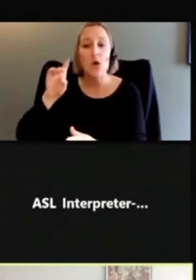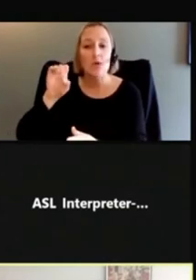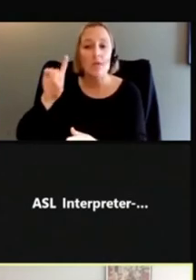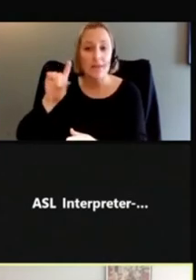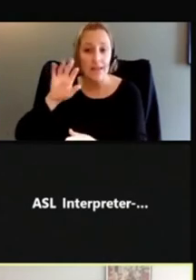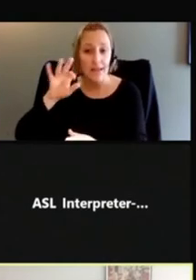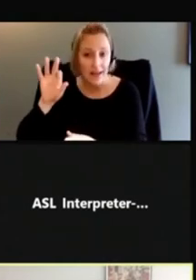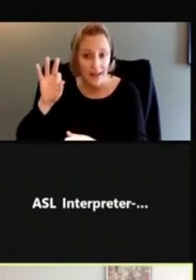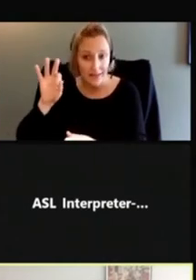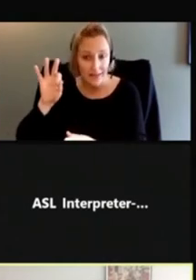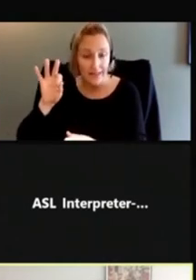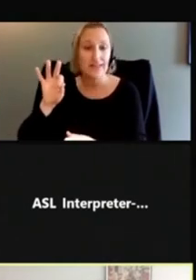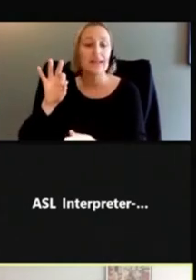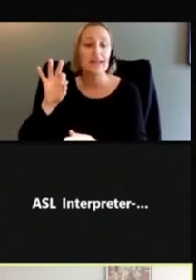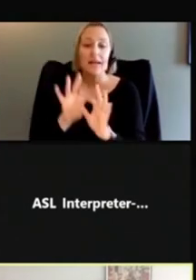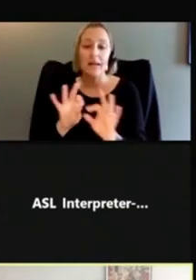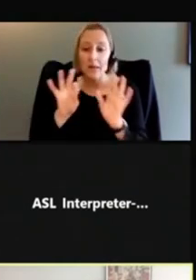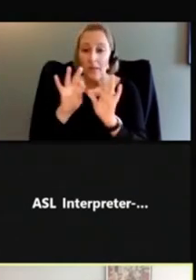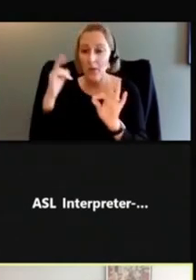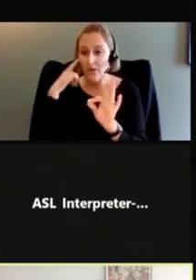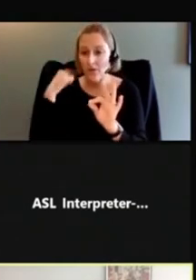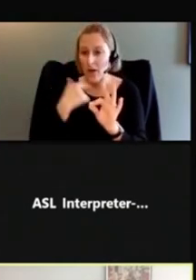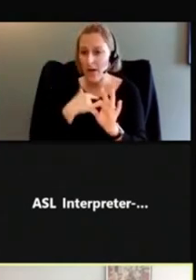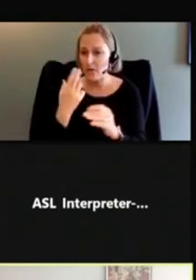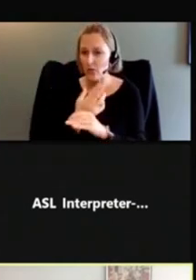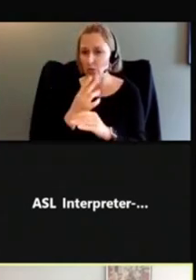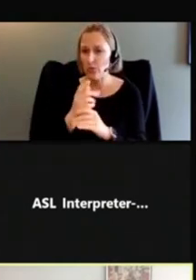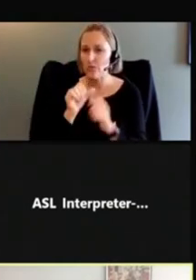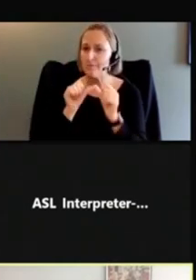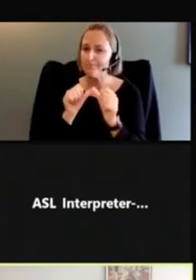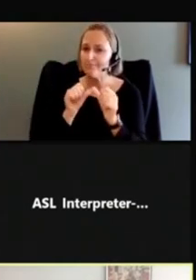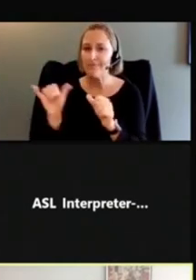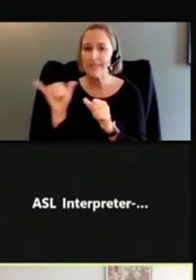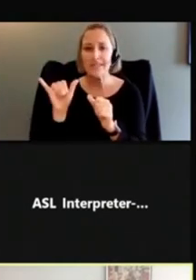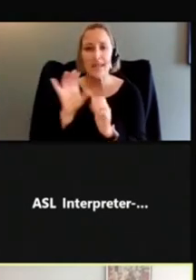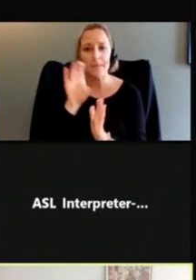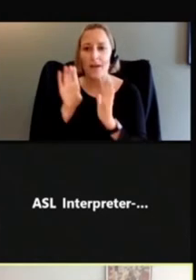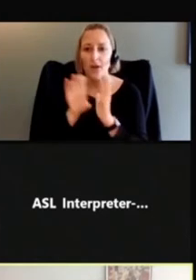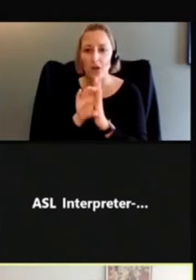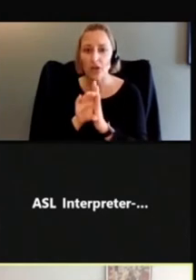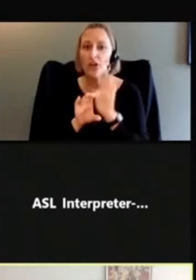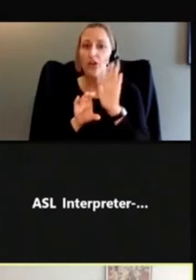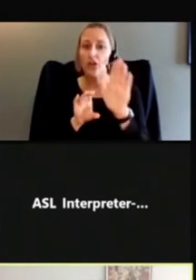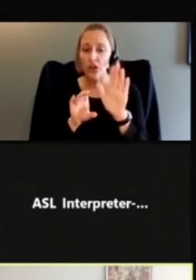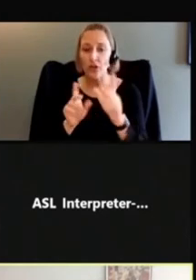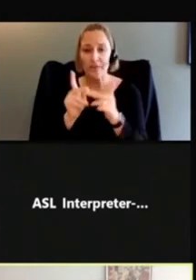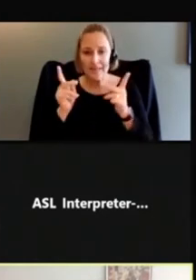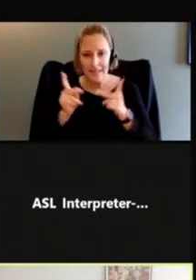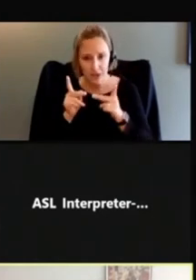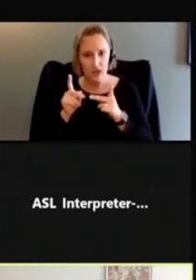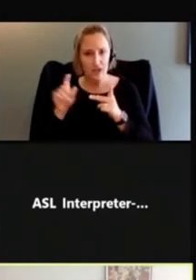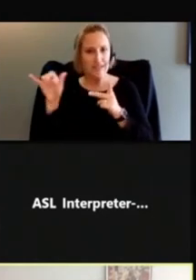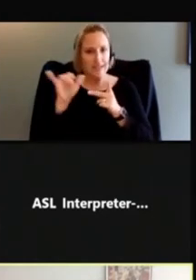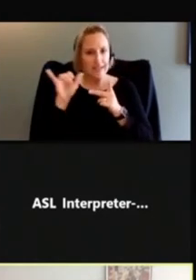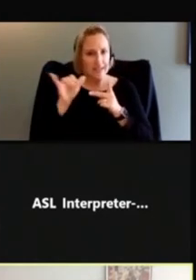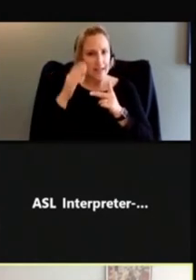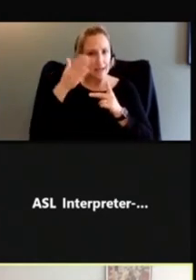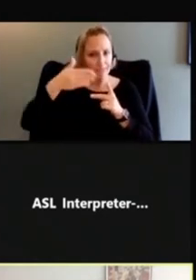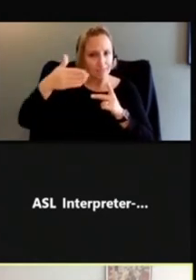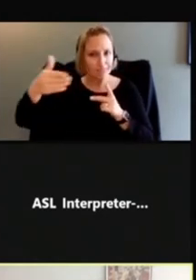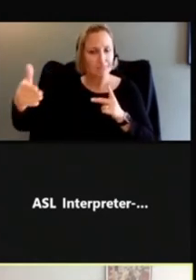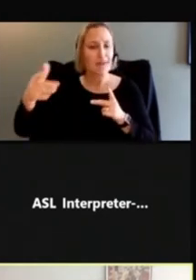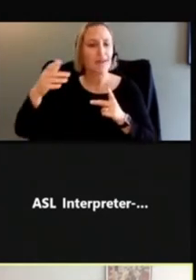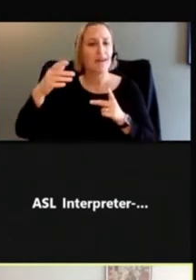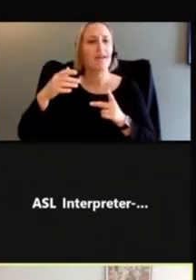a consistent character, even her position is really as consistent as possible, as we're showing the different